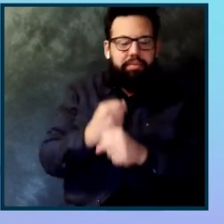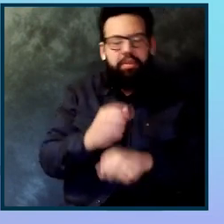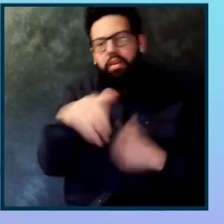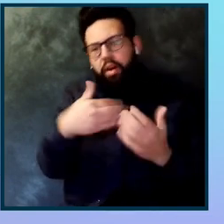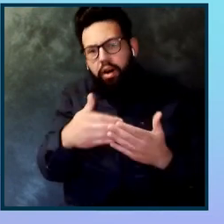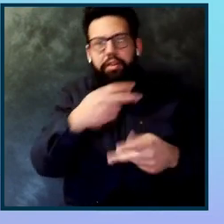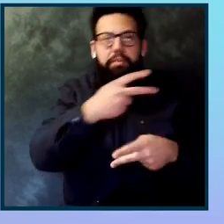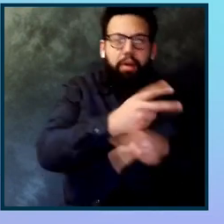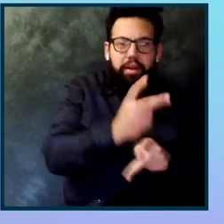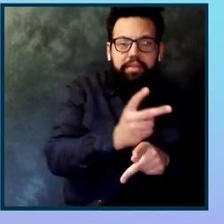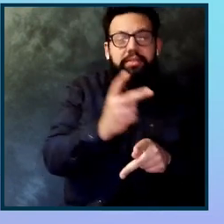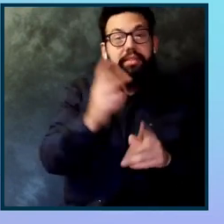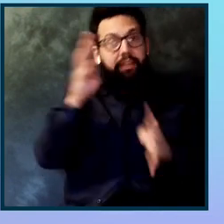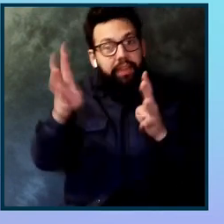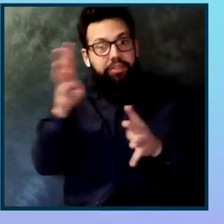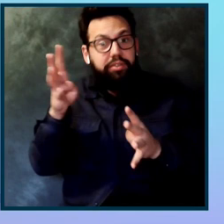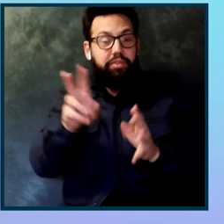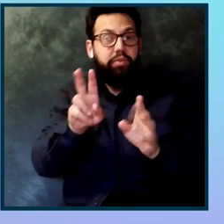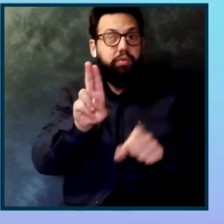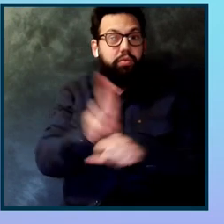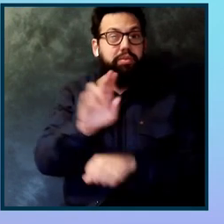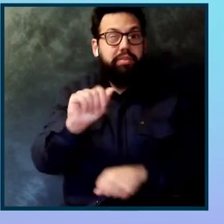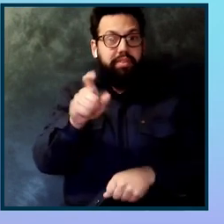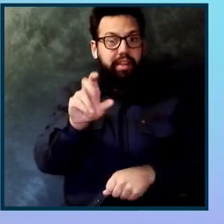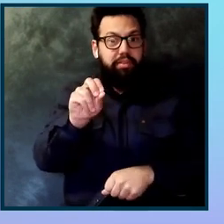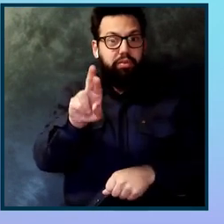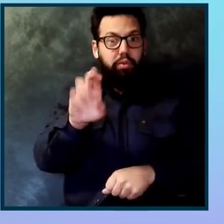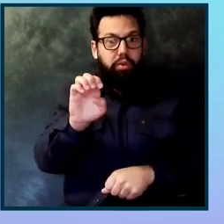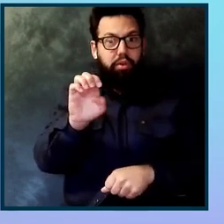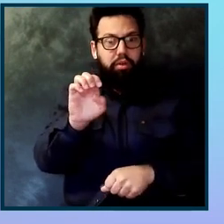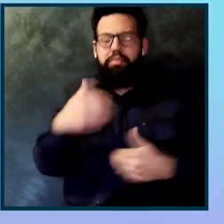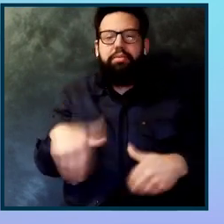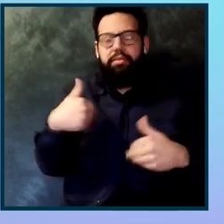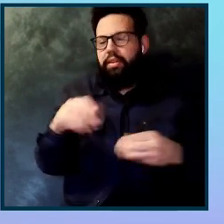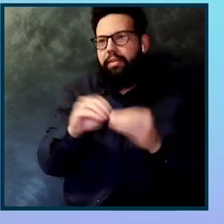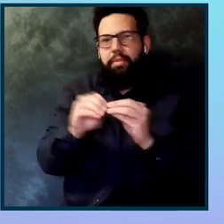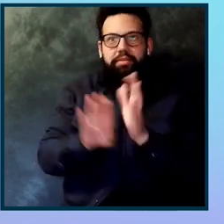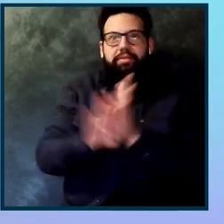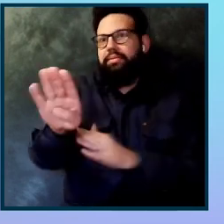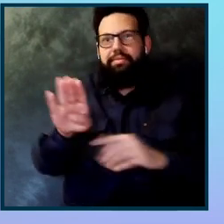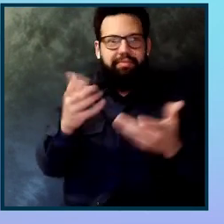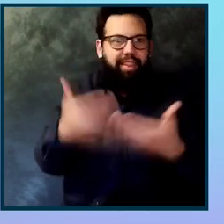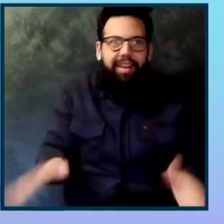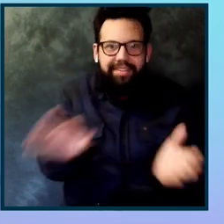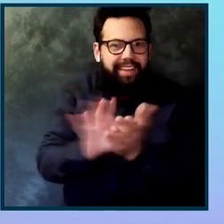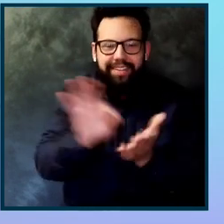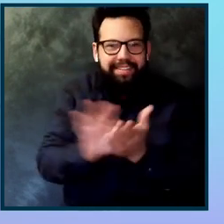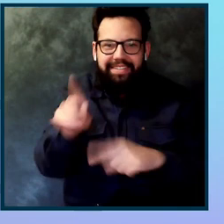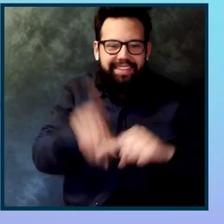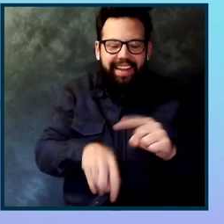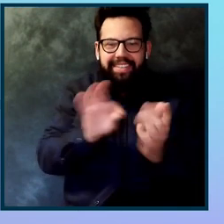use Axe Core has grown significantly over the year to the point where, quite simply, I've stopped counting. It's just too many to keep track of.